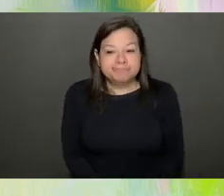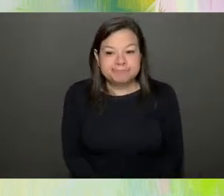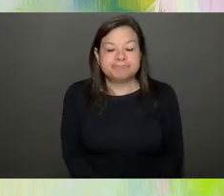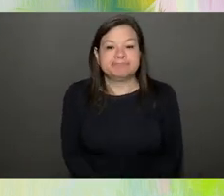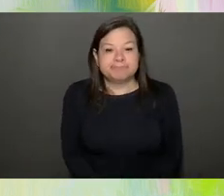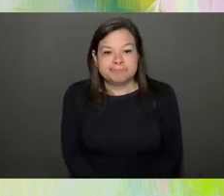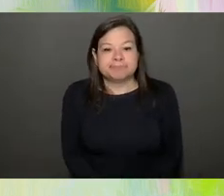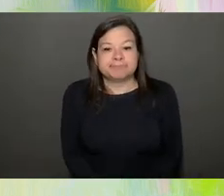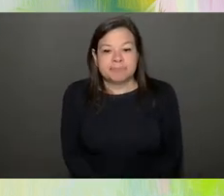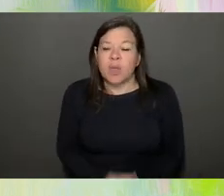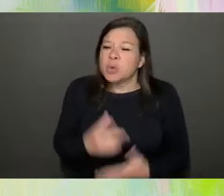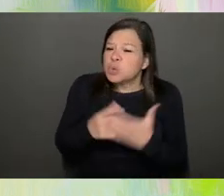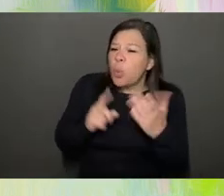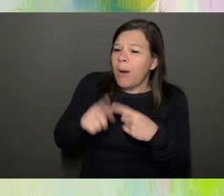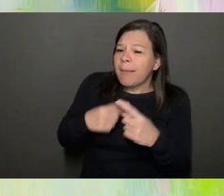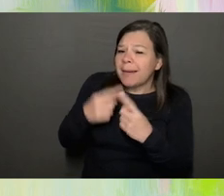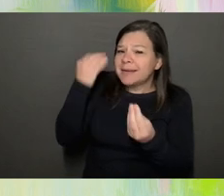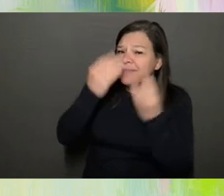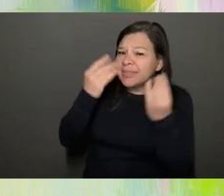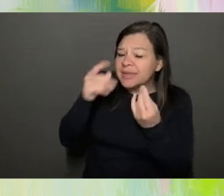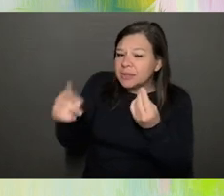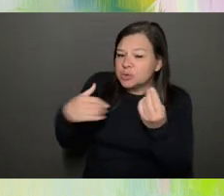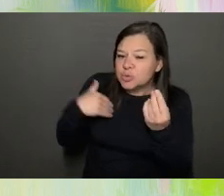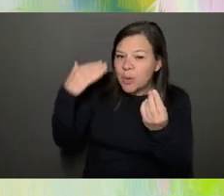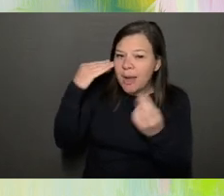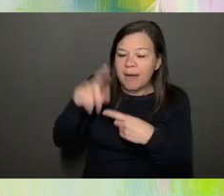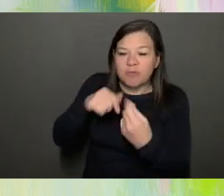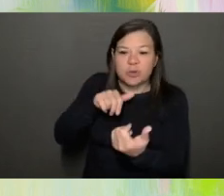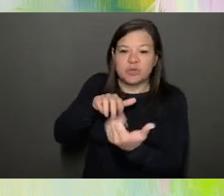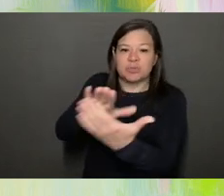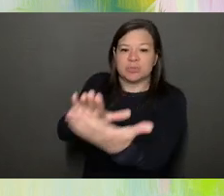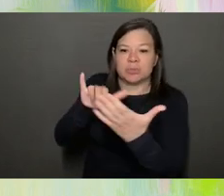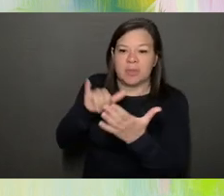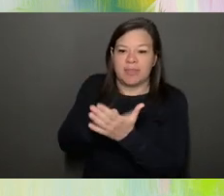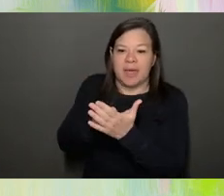thinking do you have or maybe when you've run into that past now?